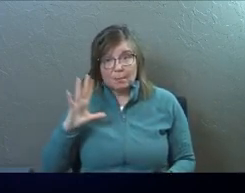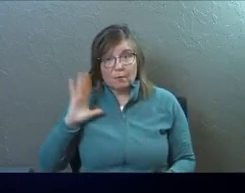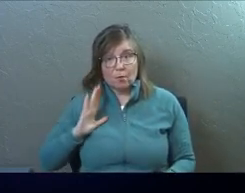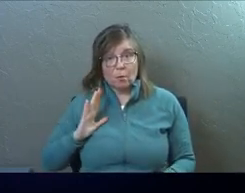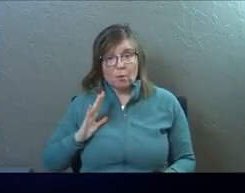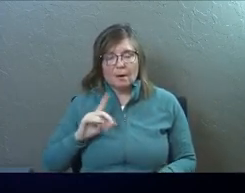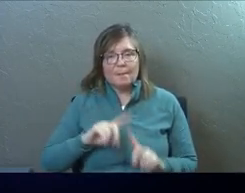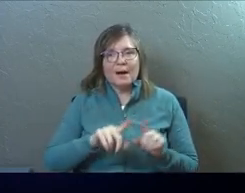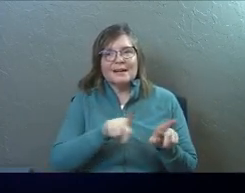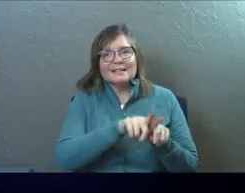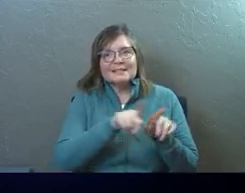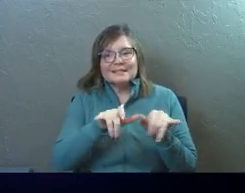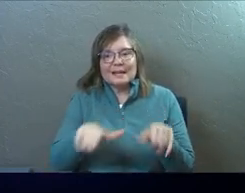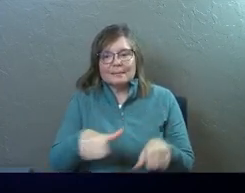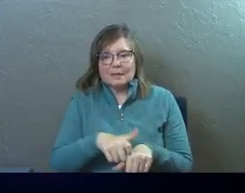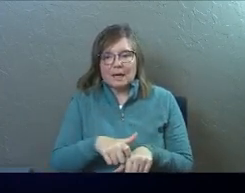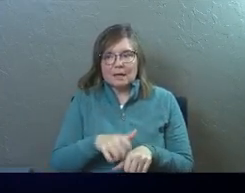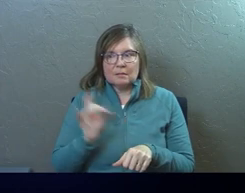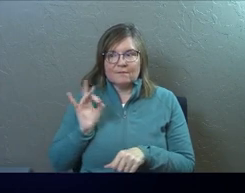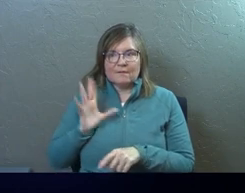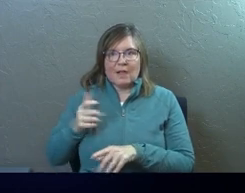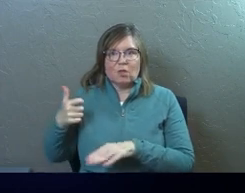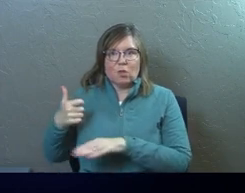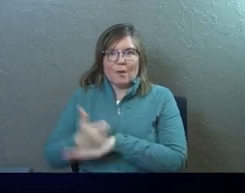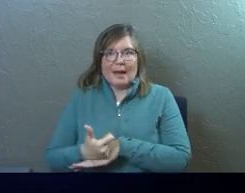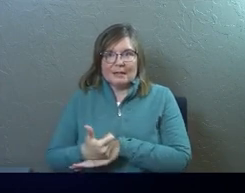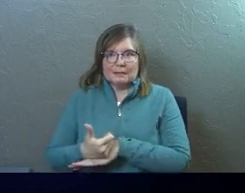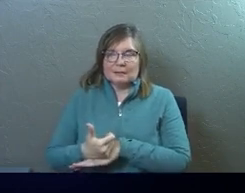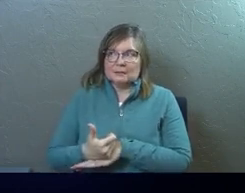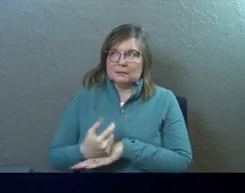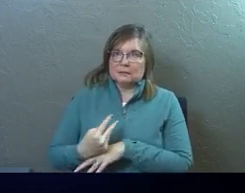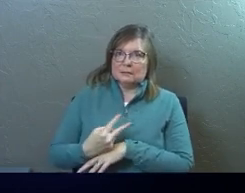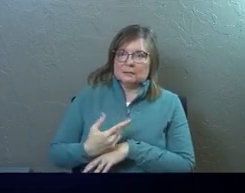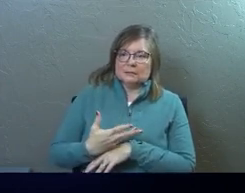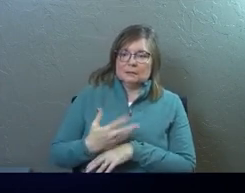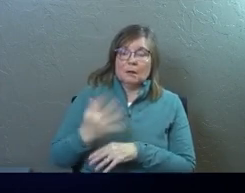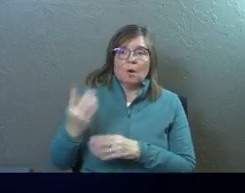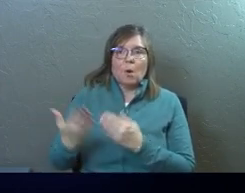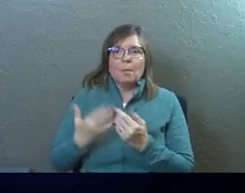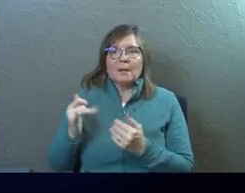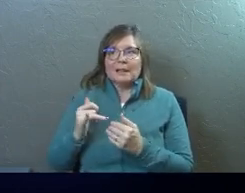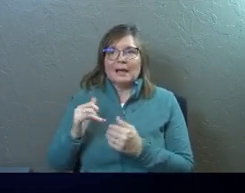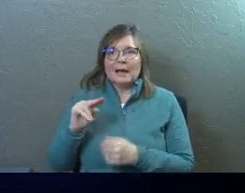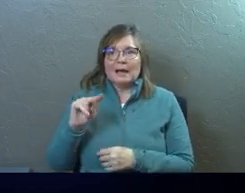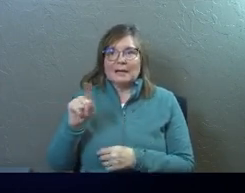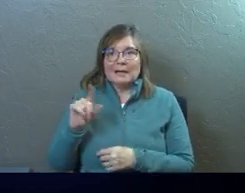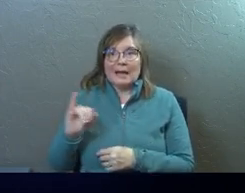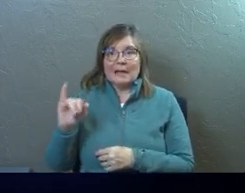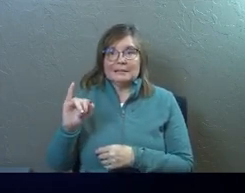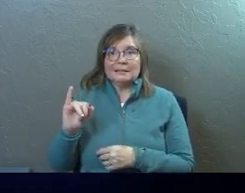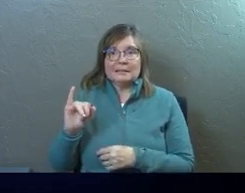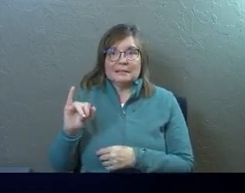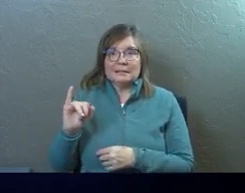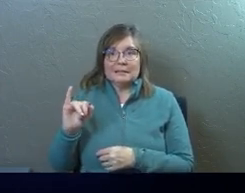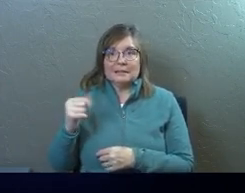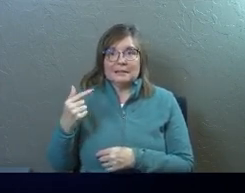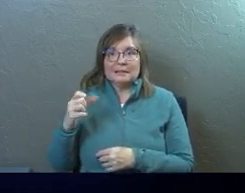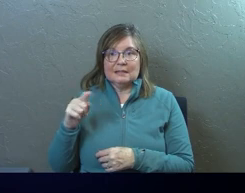before, but there's also this very violent threat out there. And it's almost like the Nazi Gestapo.